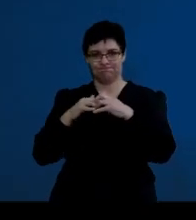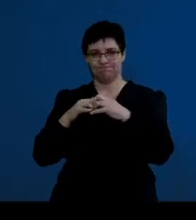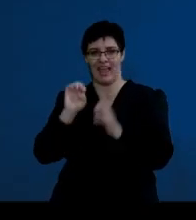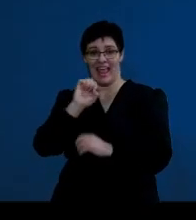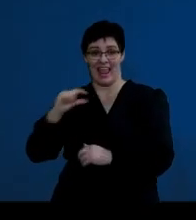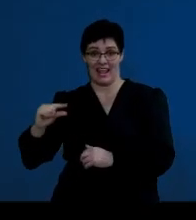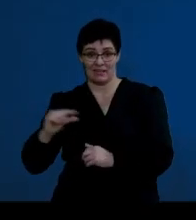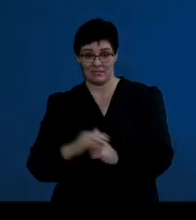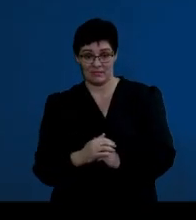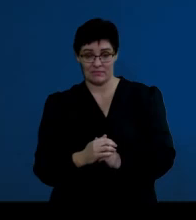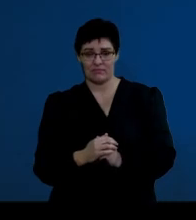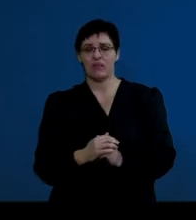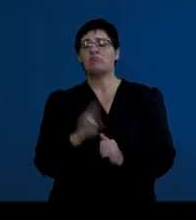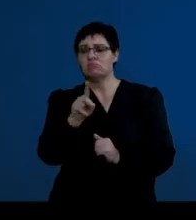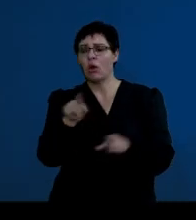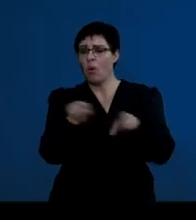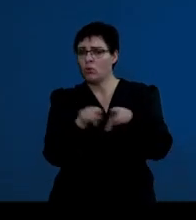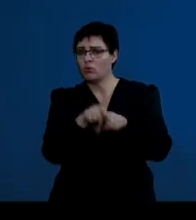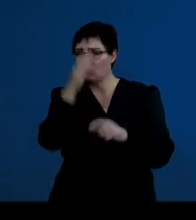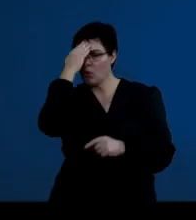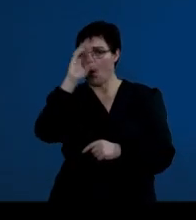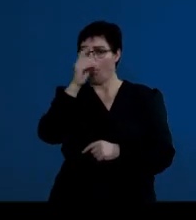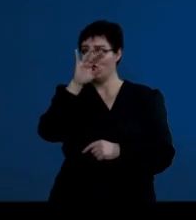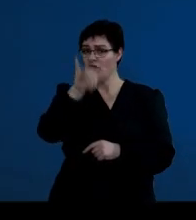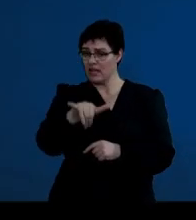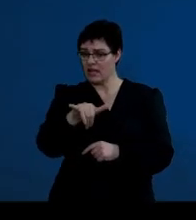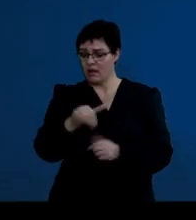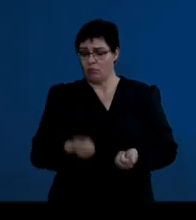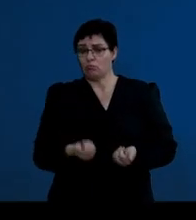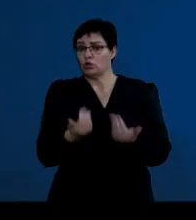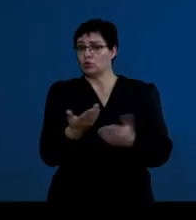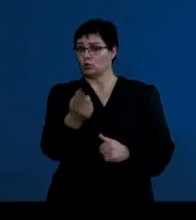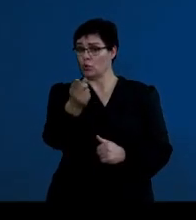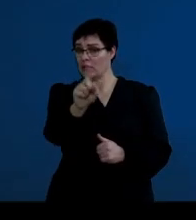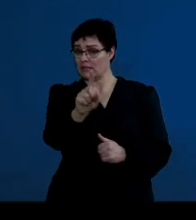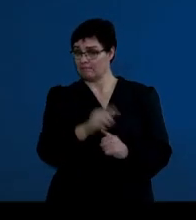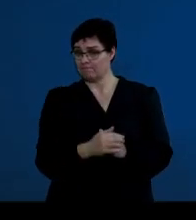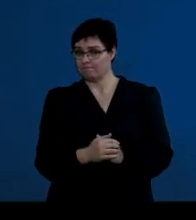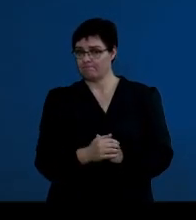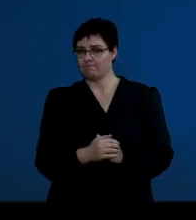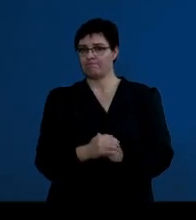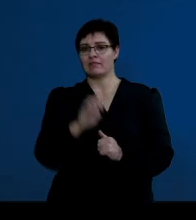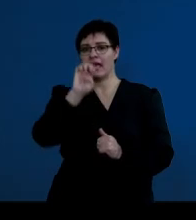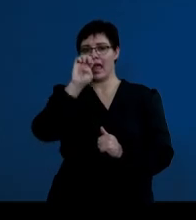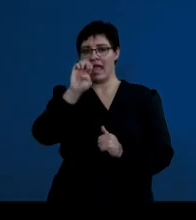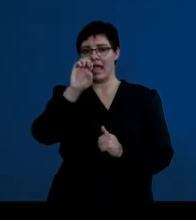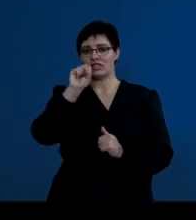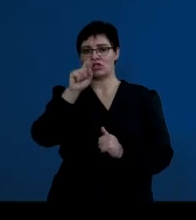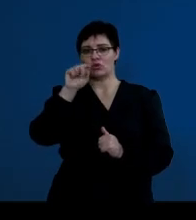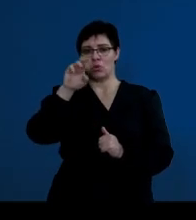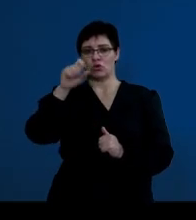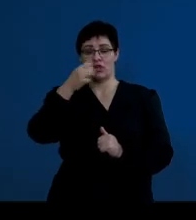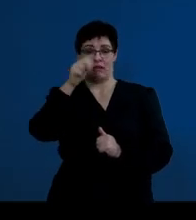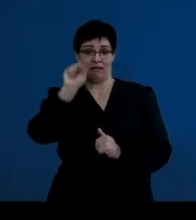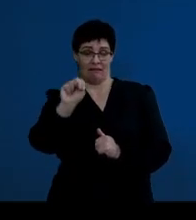We also know that the ovary produces estrogen, which is going